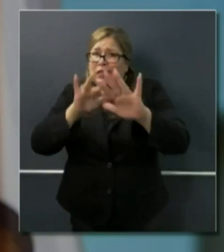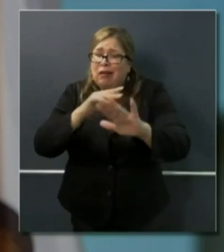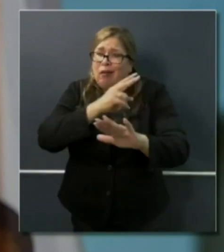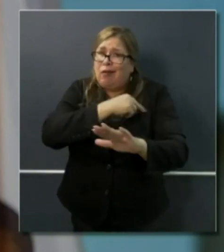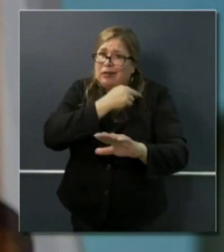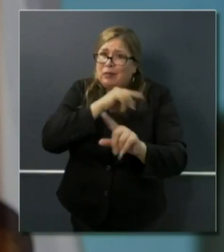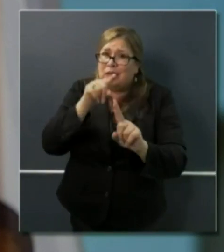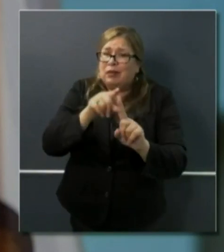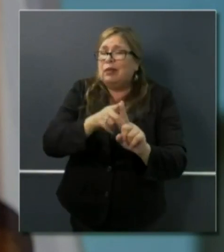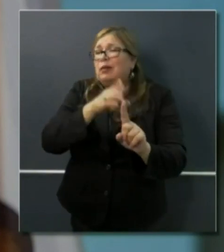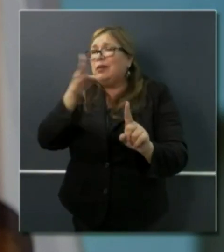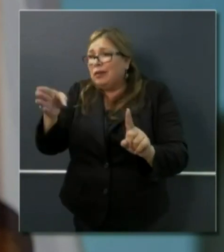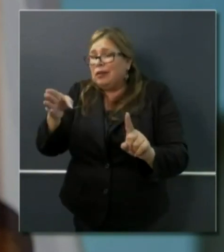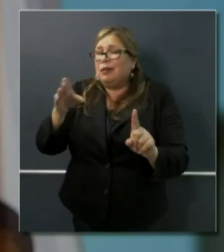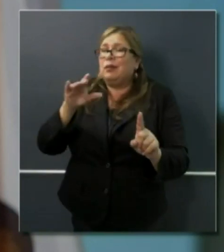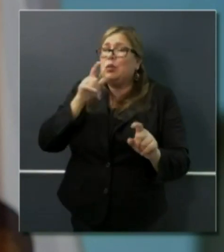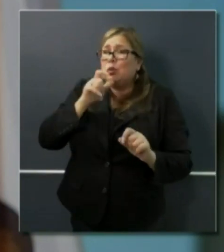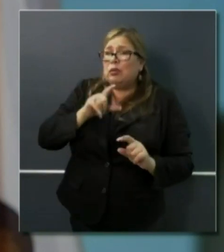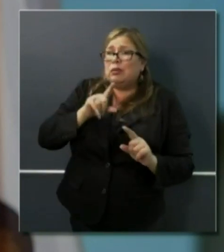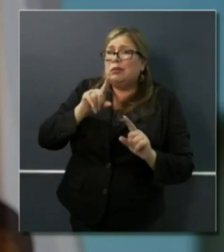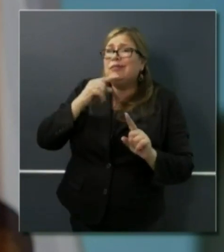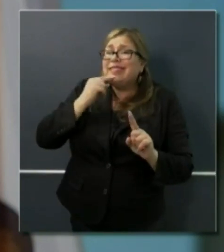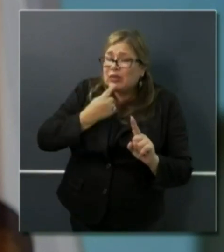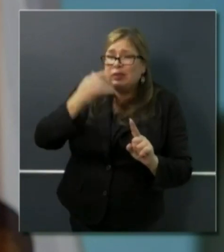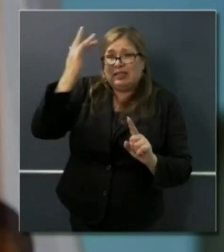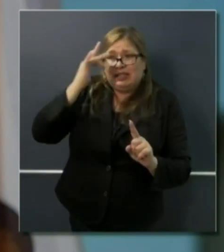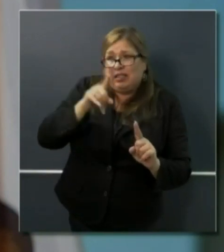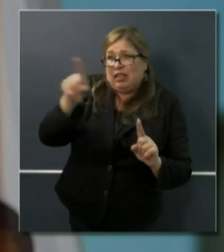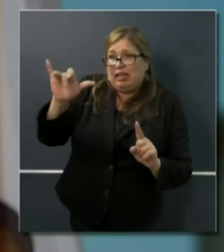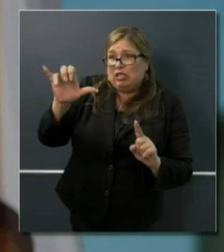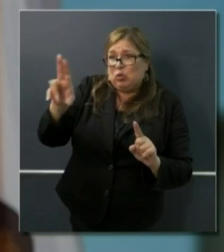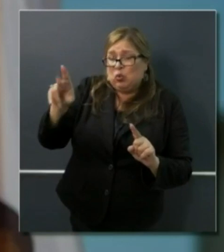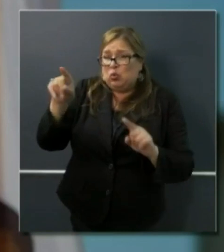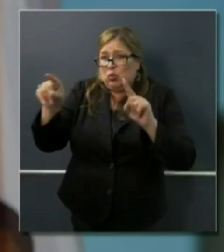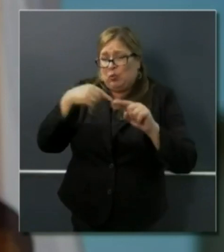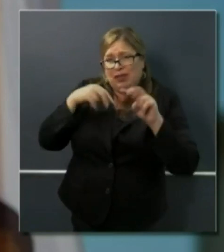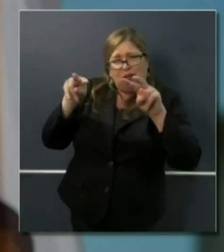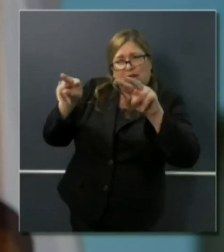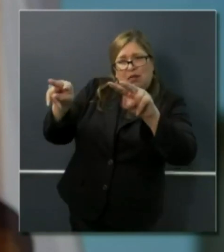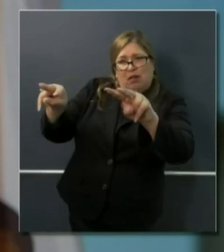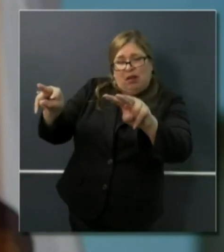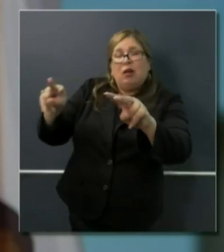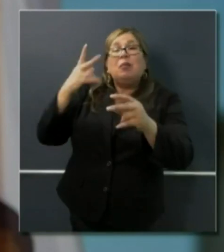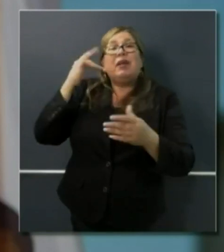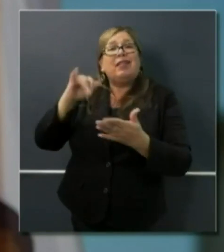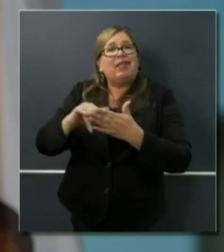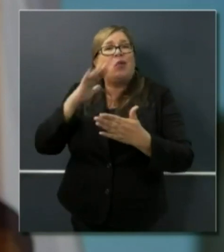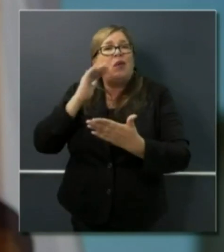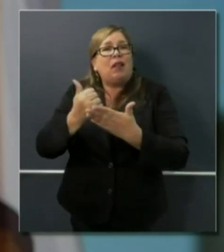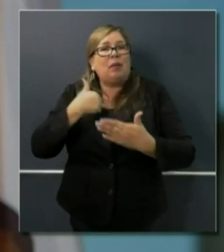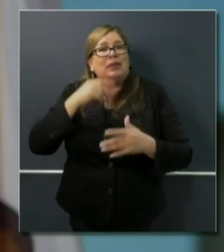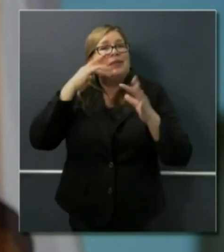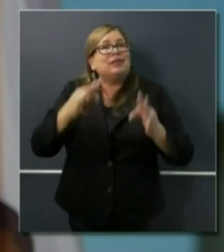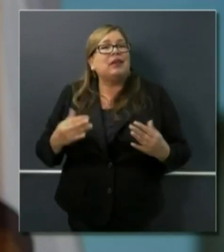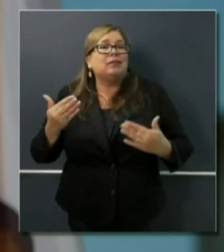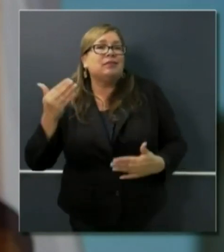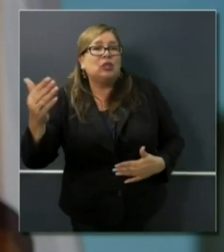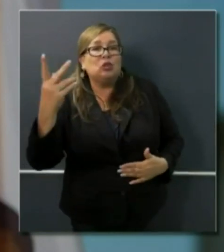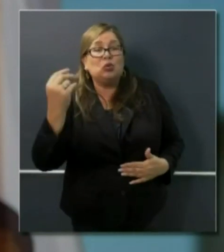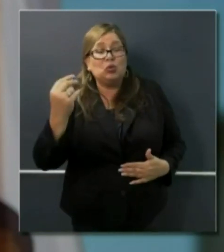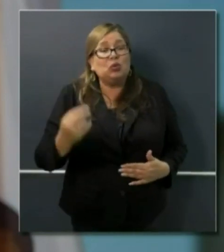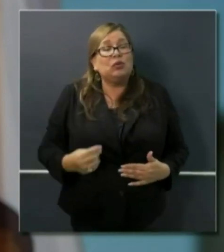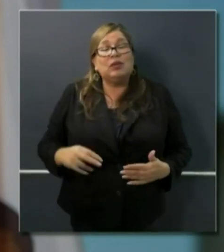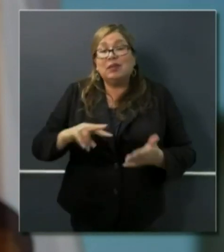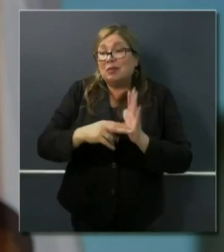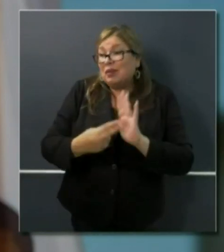numbers that will guide our decisions when we ultimately expand our testing capacity in the state of California, expand